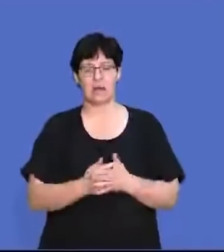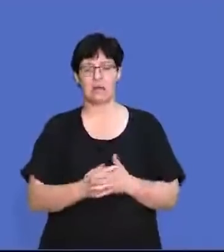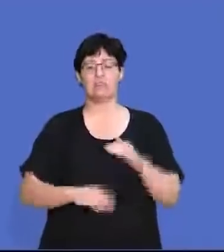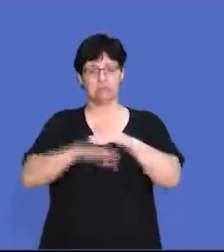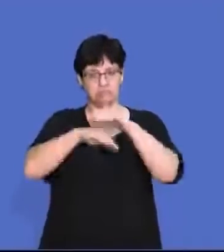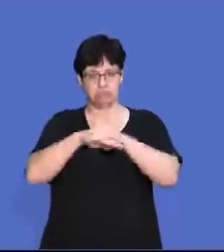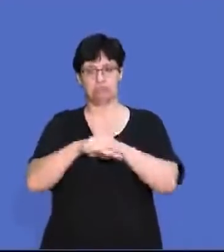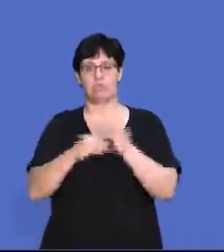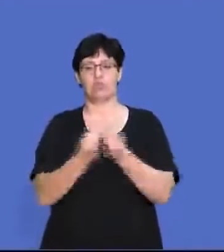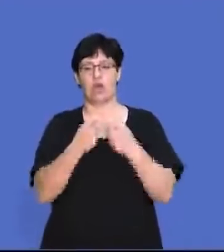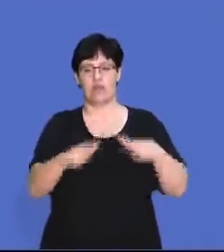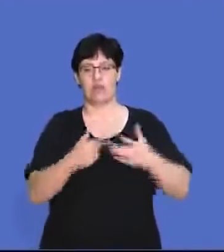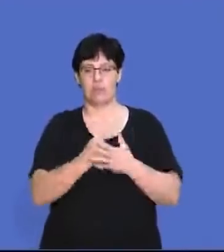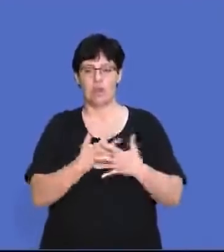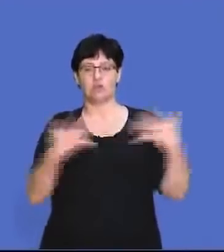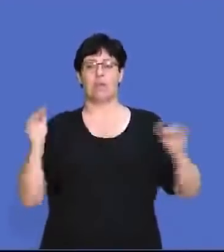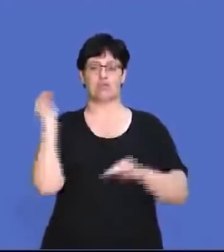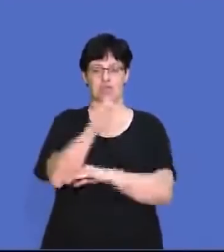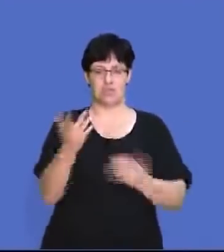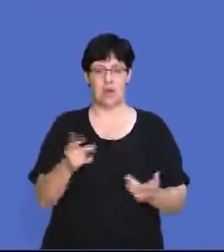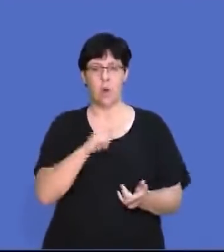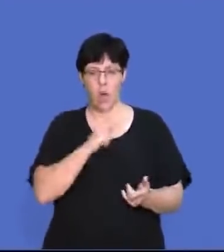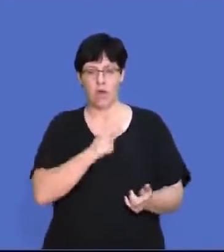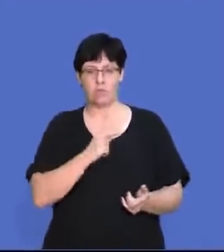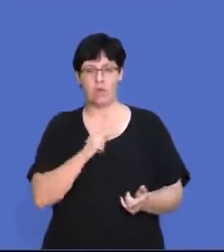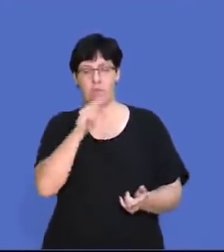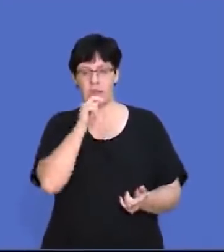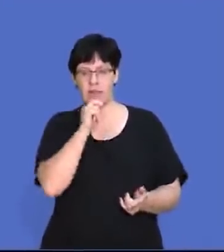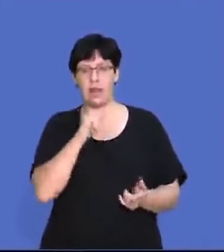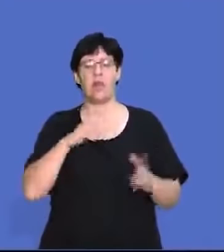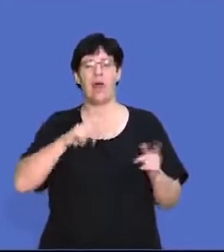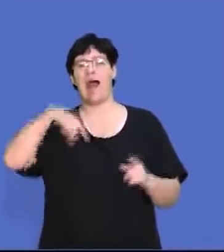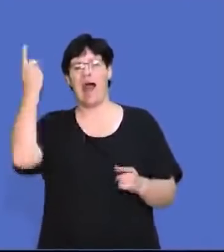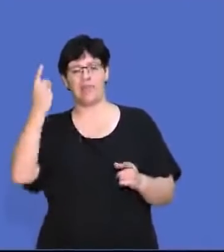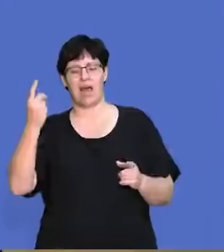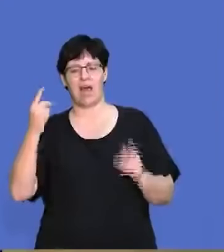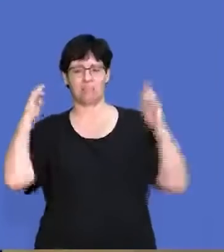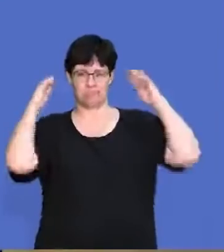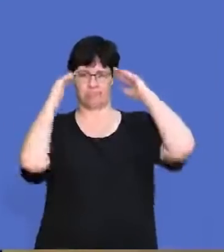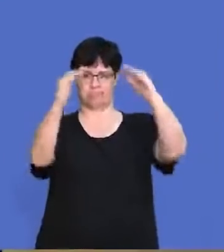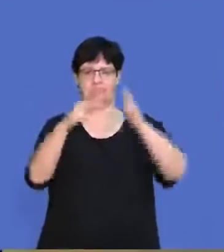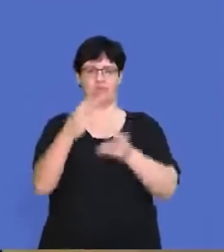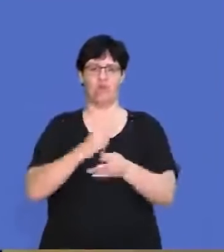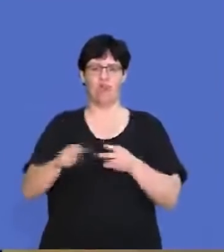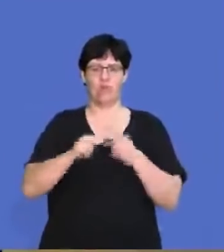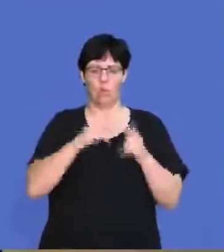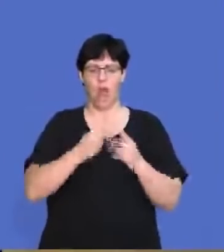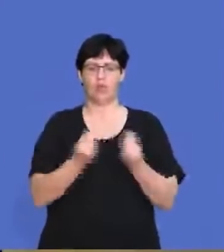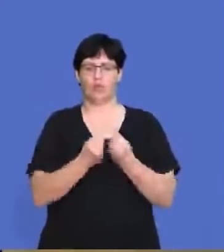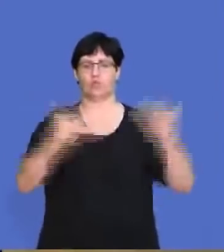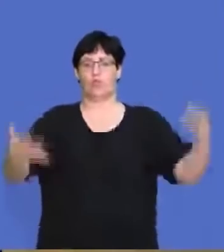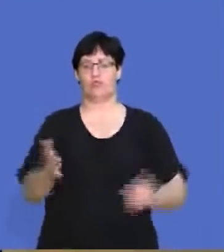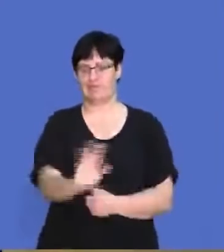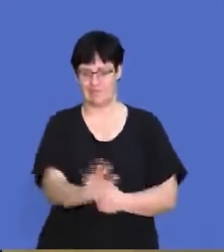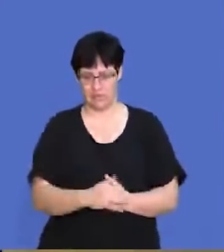And maintain optimal stock levels to avoid overstocking because we don't want have to rent another warehouse to take in